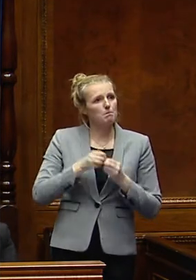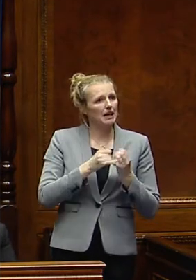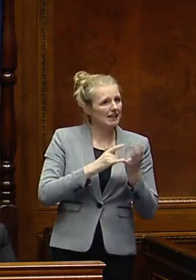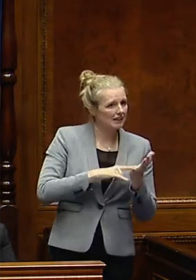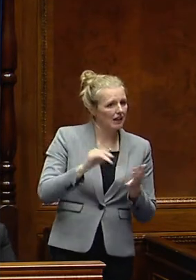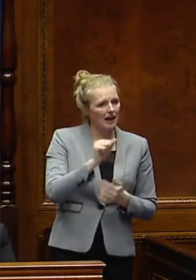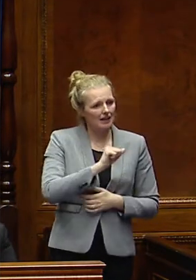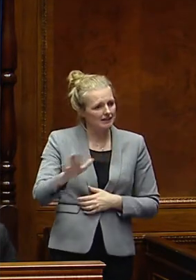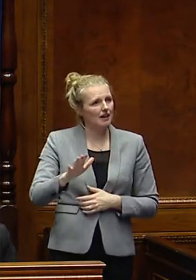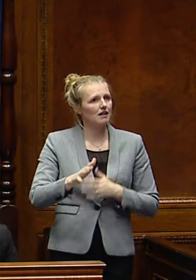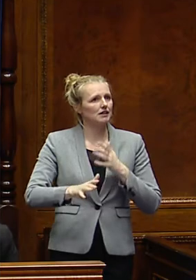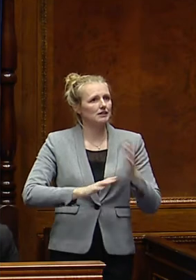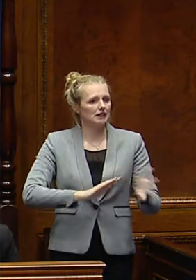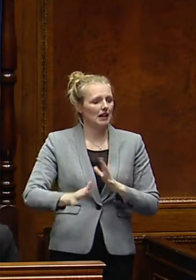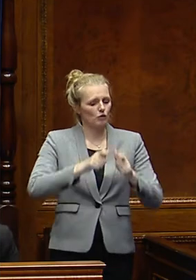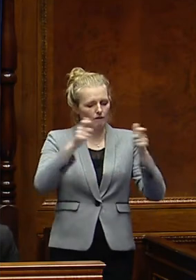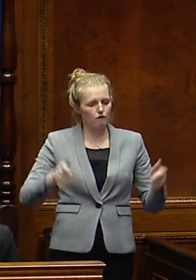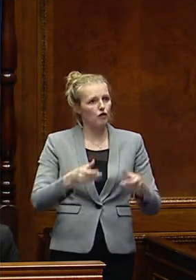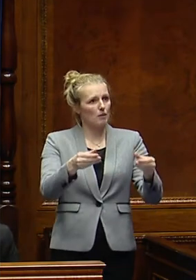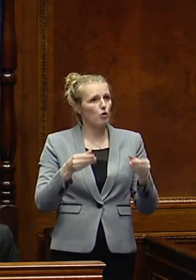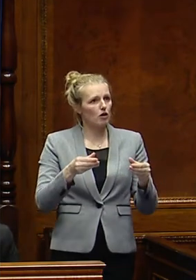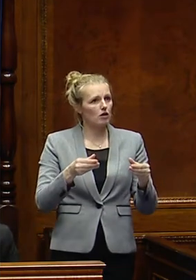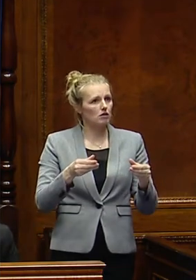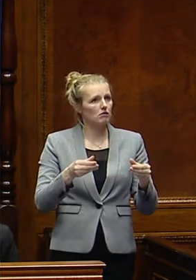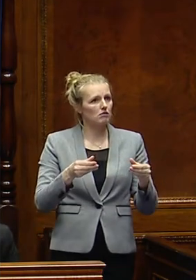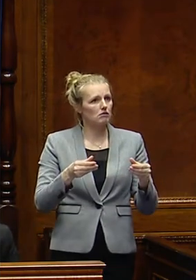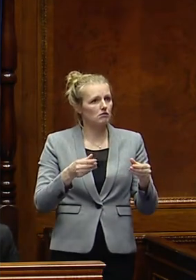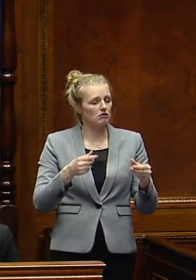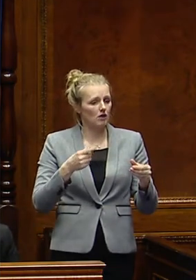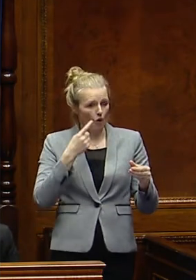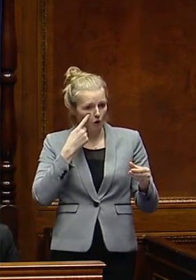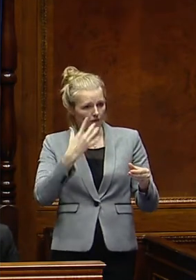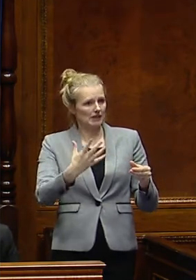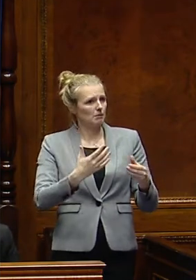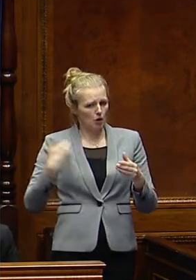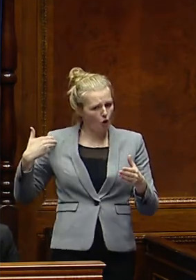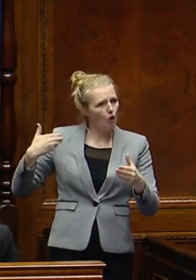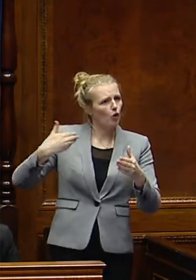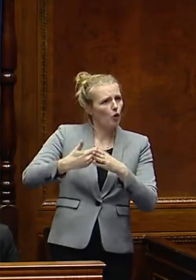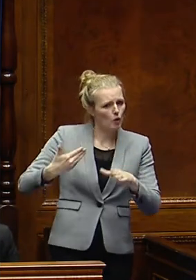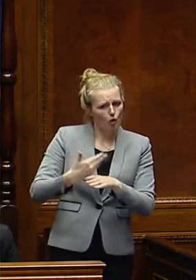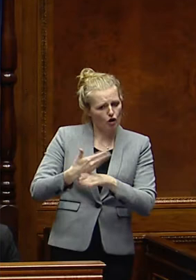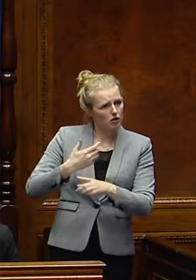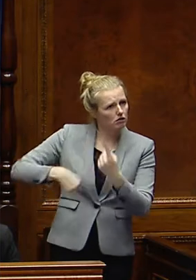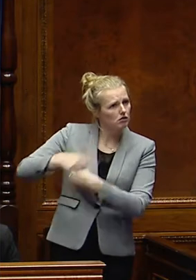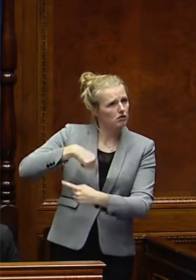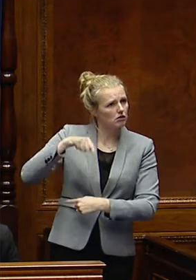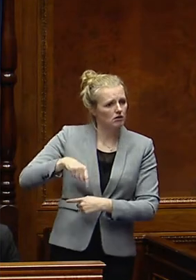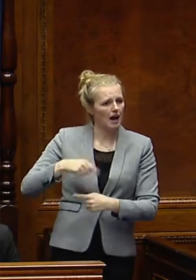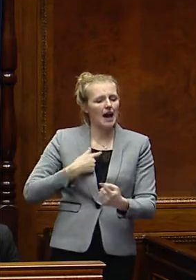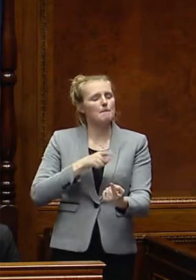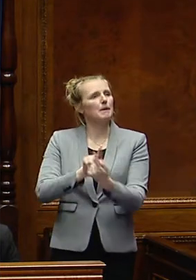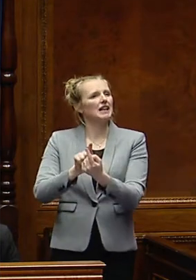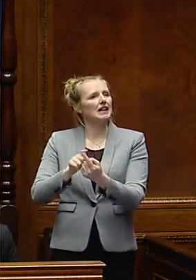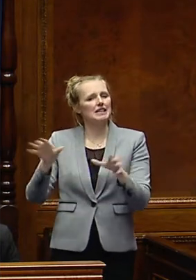Irish sign language framework being put in place. There has obviously been ongoing work around that. I am meeting with